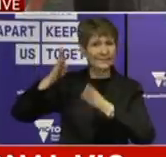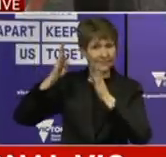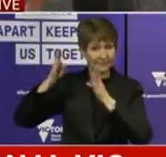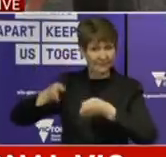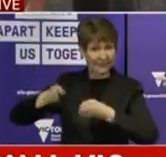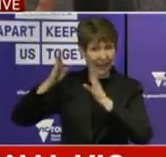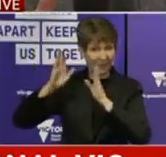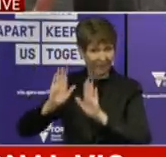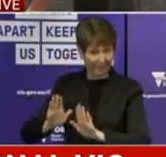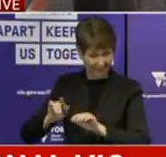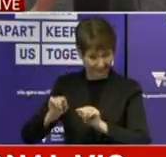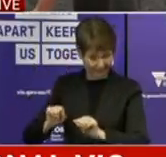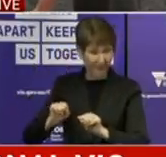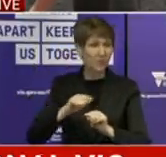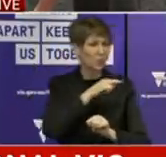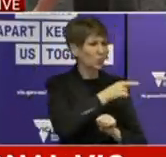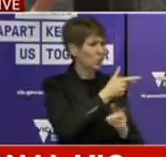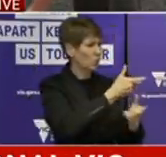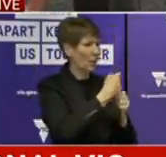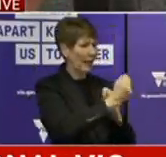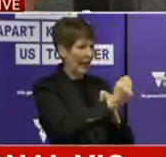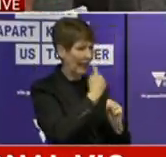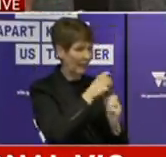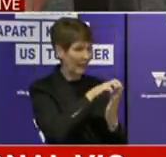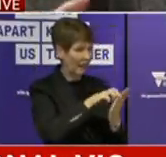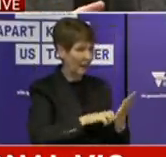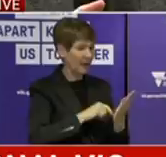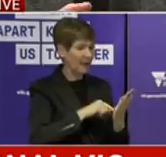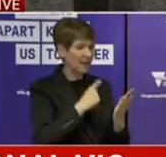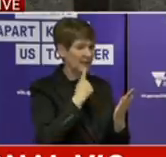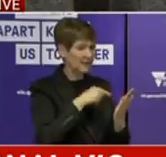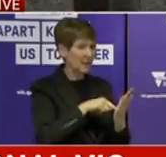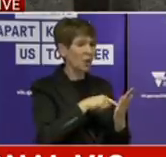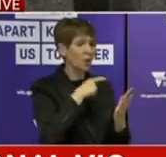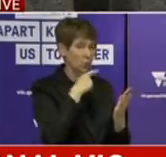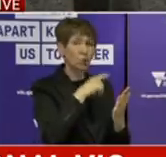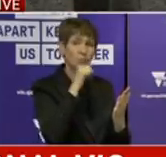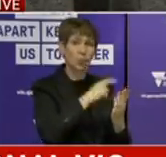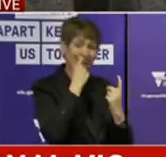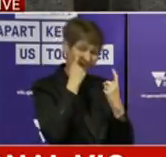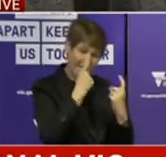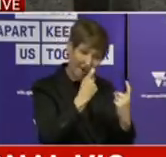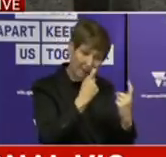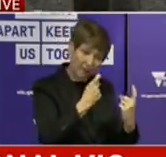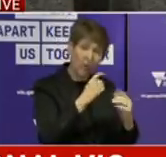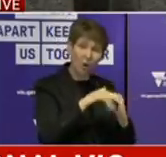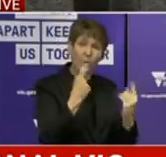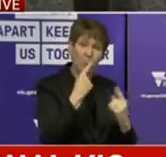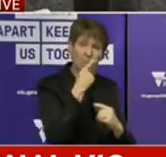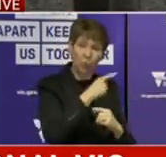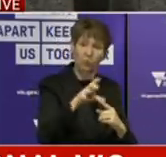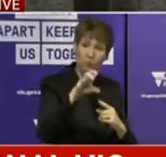a chance of unscrupulous or ill-prepared suppliers offering contracts with the Victorian Government and warned